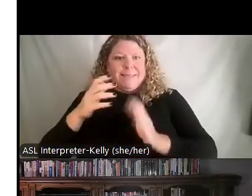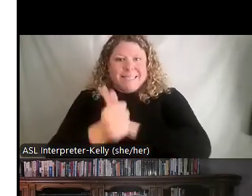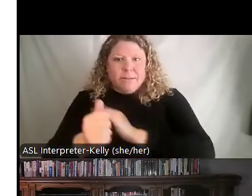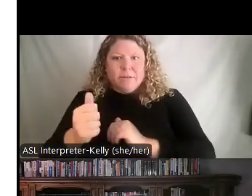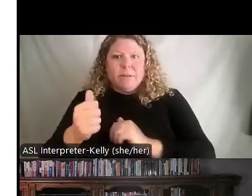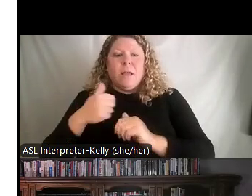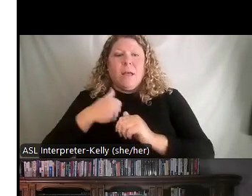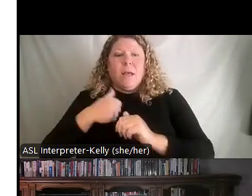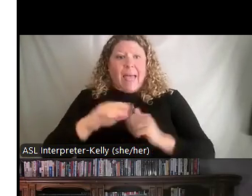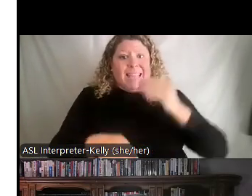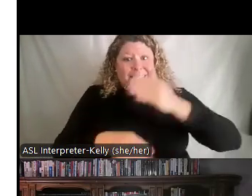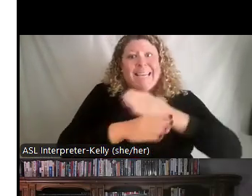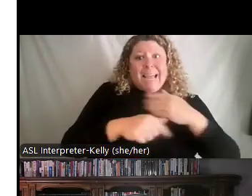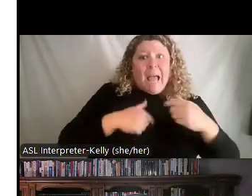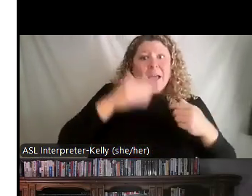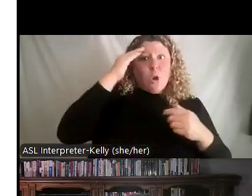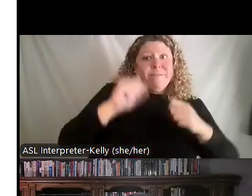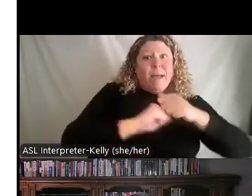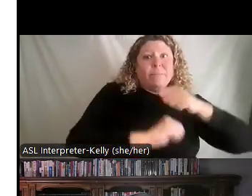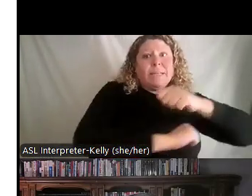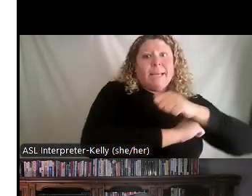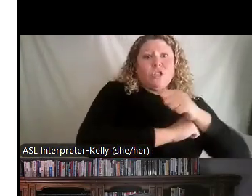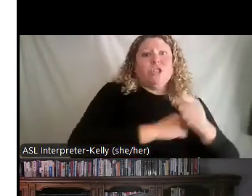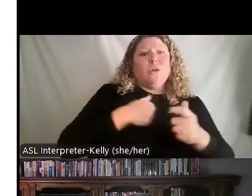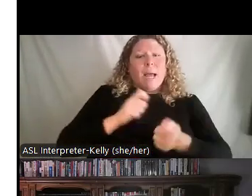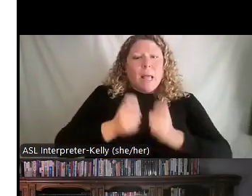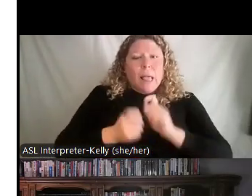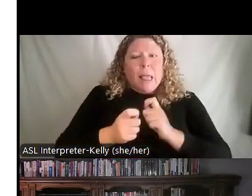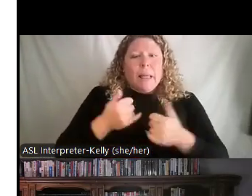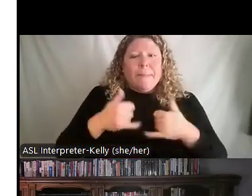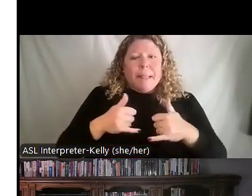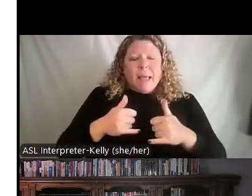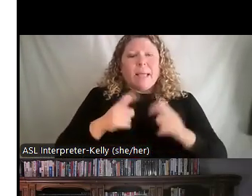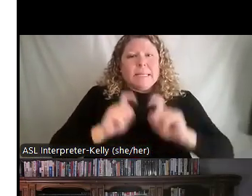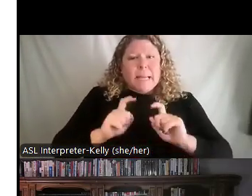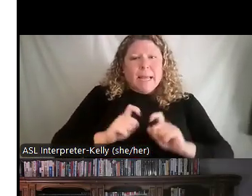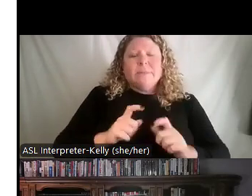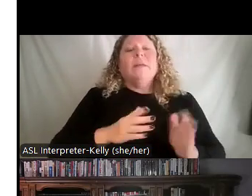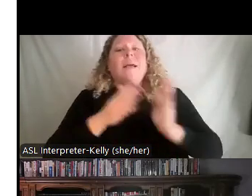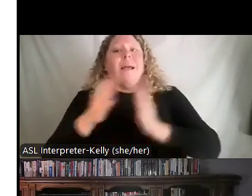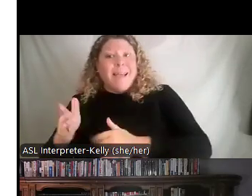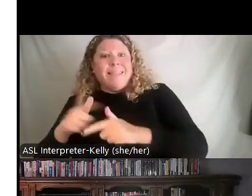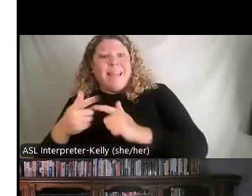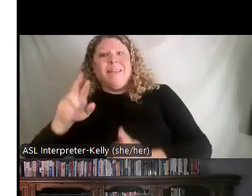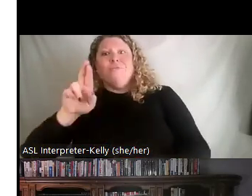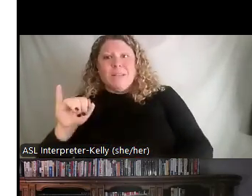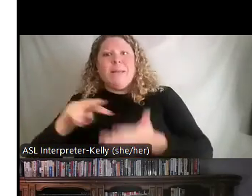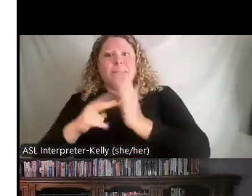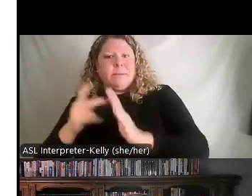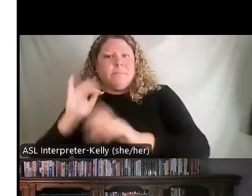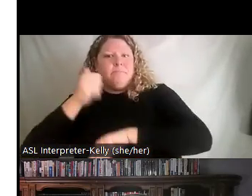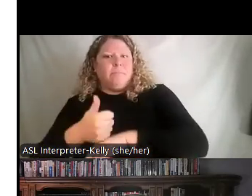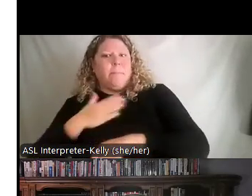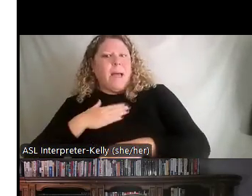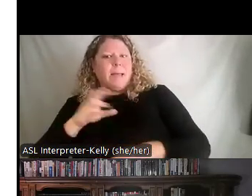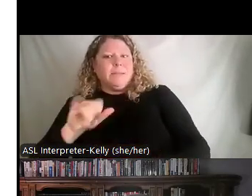moving this way, it allows me to have extra power or do something a little bit different. You've created and changed things to be able to